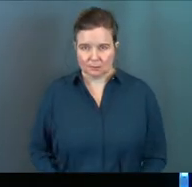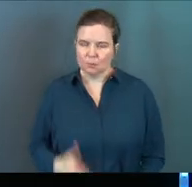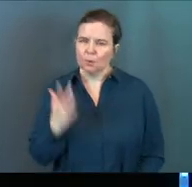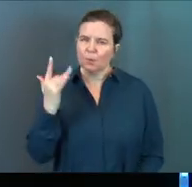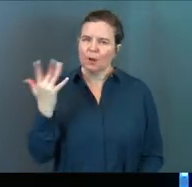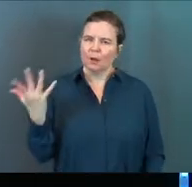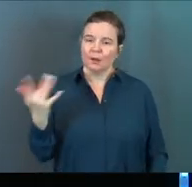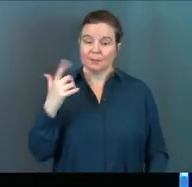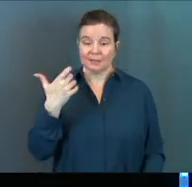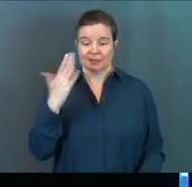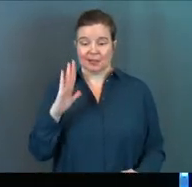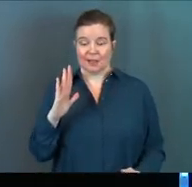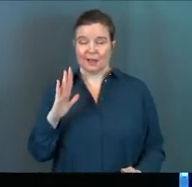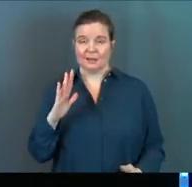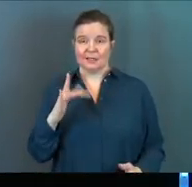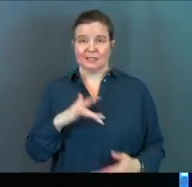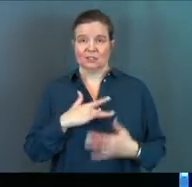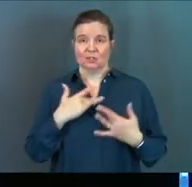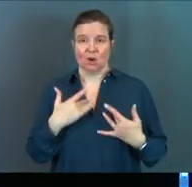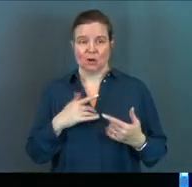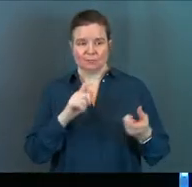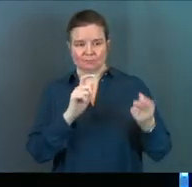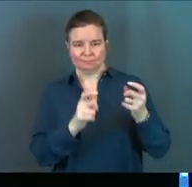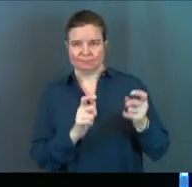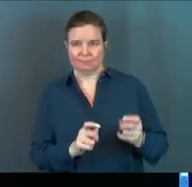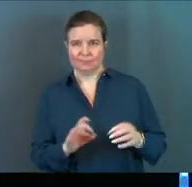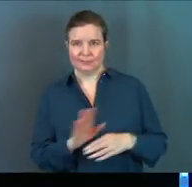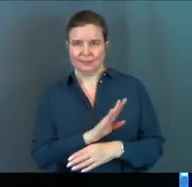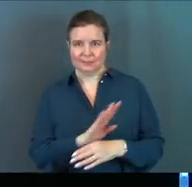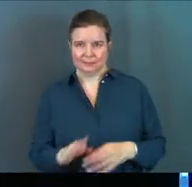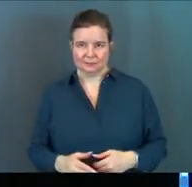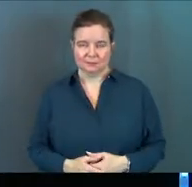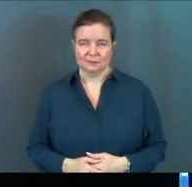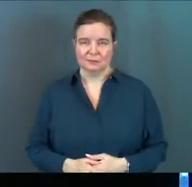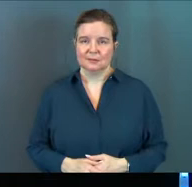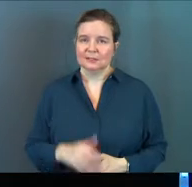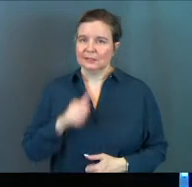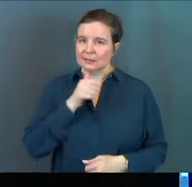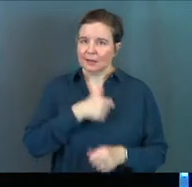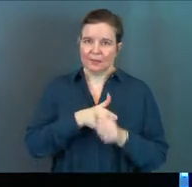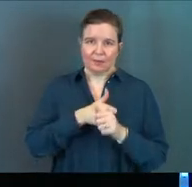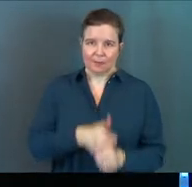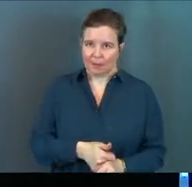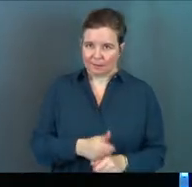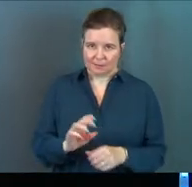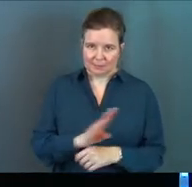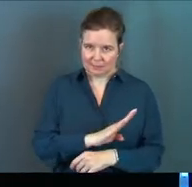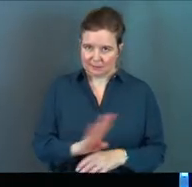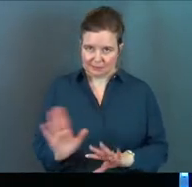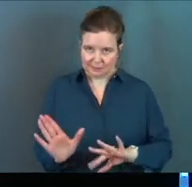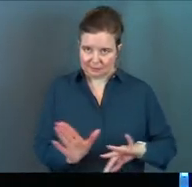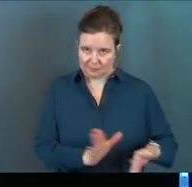Why? Because God is in the heart-shaping business, not the compliance business.